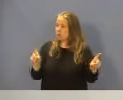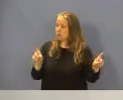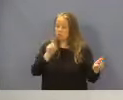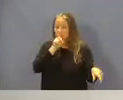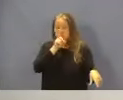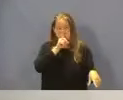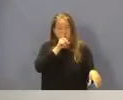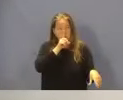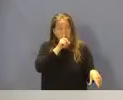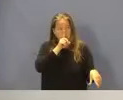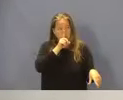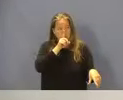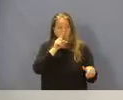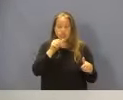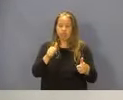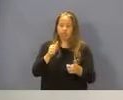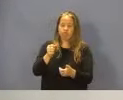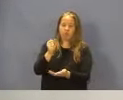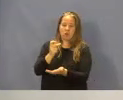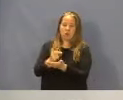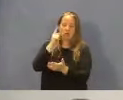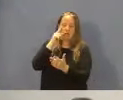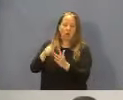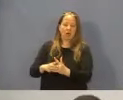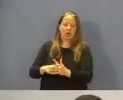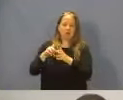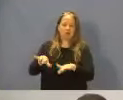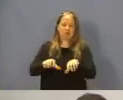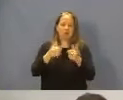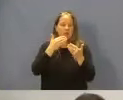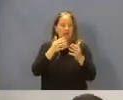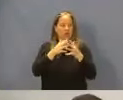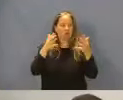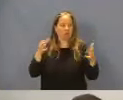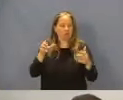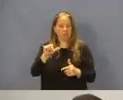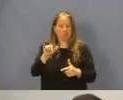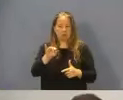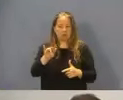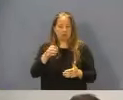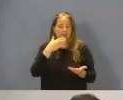Abstaining? It is approved for initial adoption. Thank you very much, Lynette. Thank you.